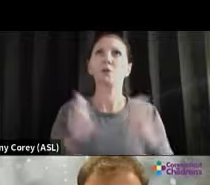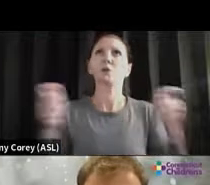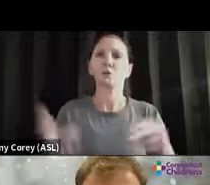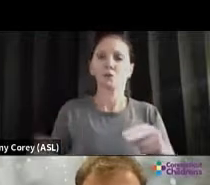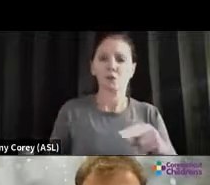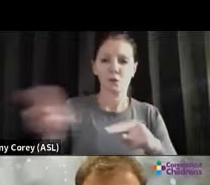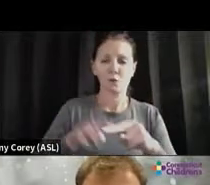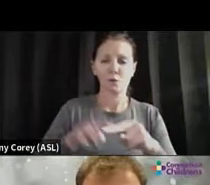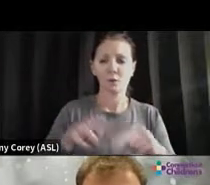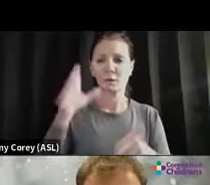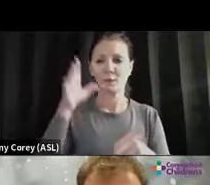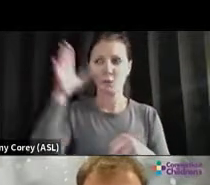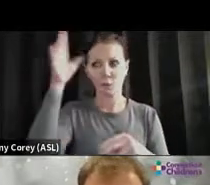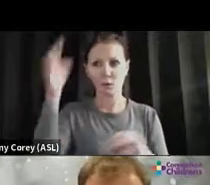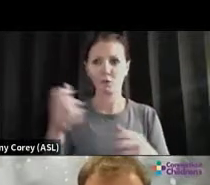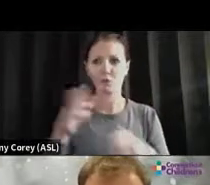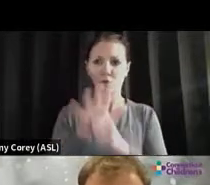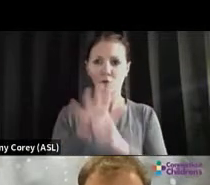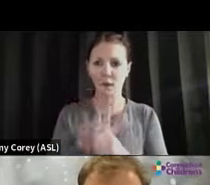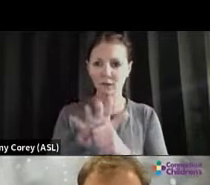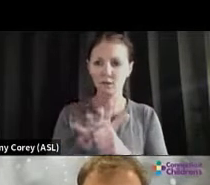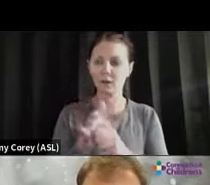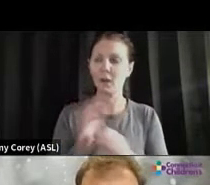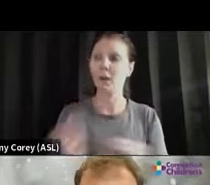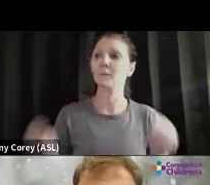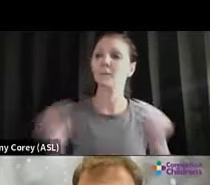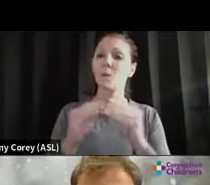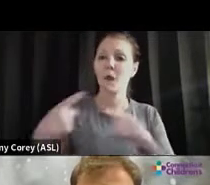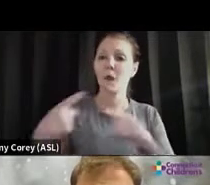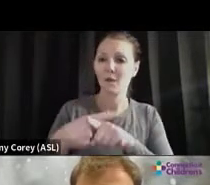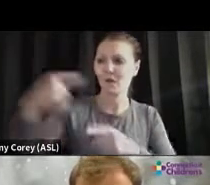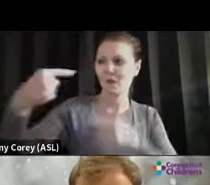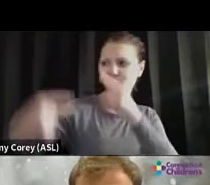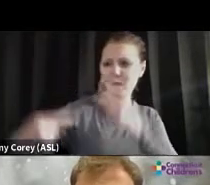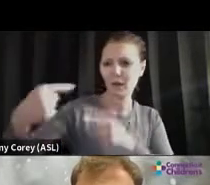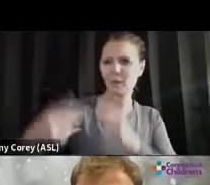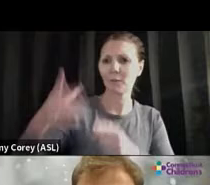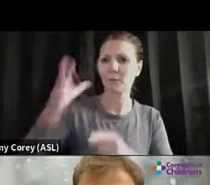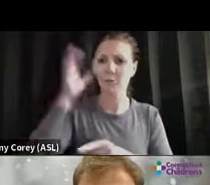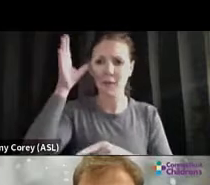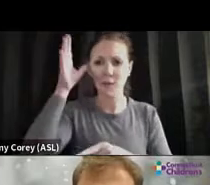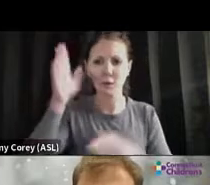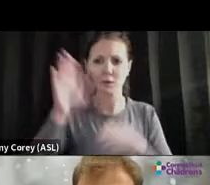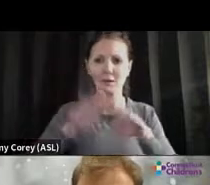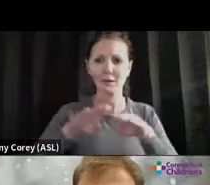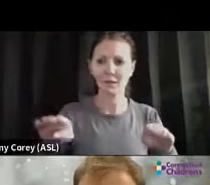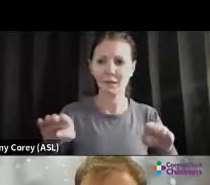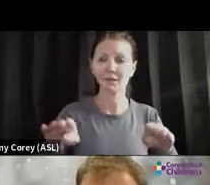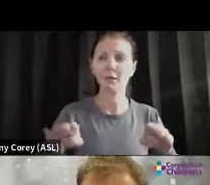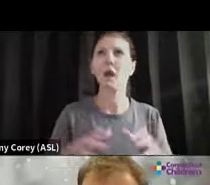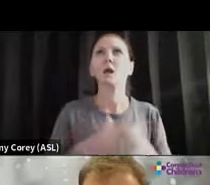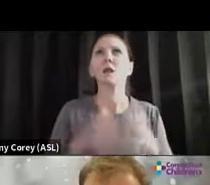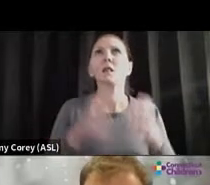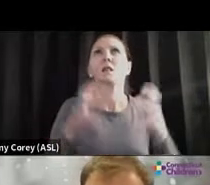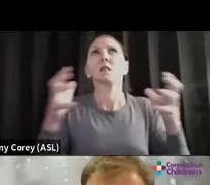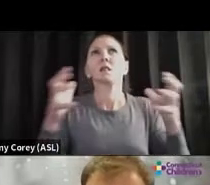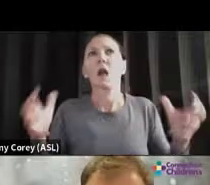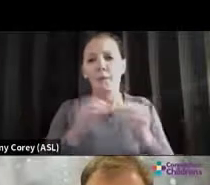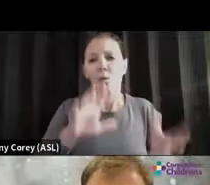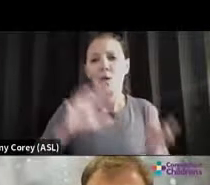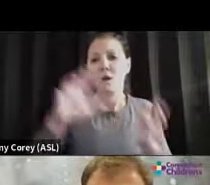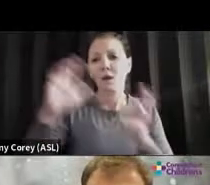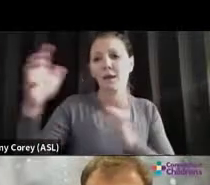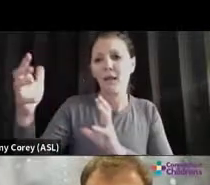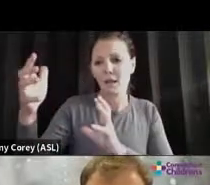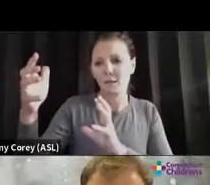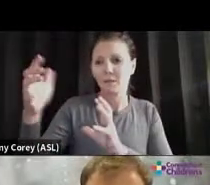a lot more conflict or fighting between parents and their kids. And we saw a lot more chaos, right? That's what it's felt like for a couple of months.